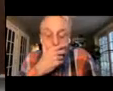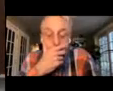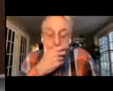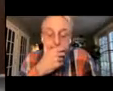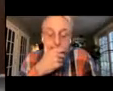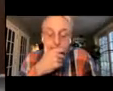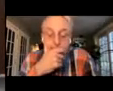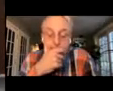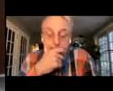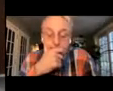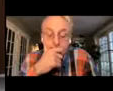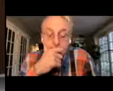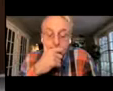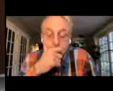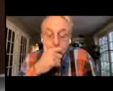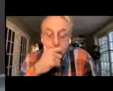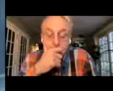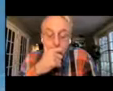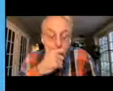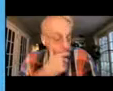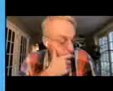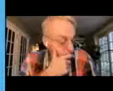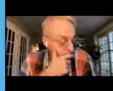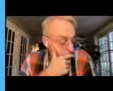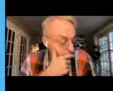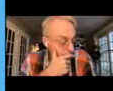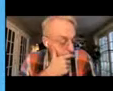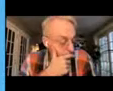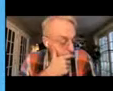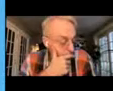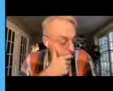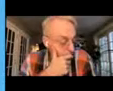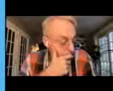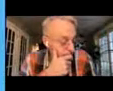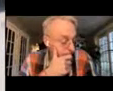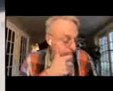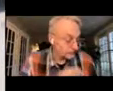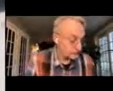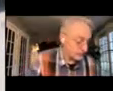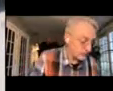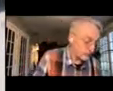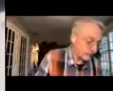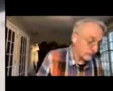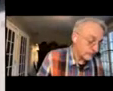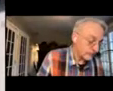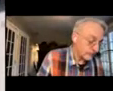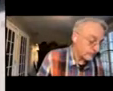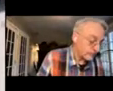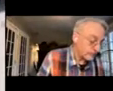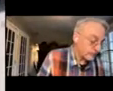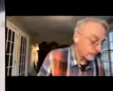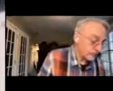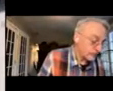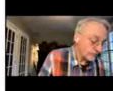a safe and empowering online environment for children and young people. To protect children online, we need